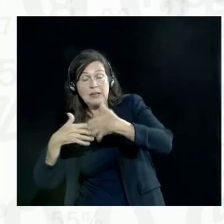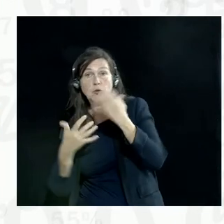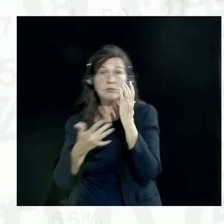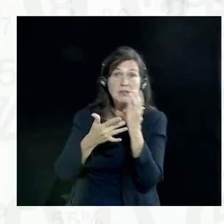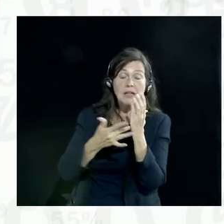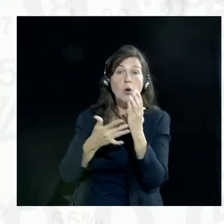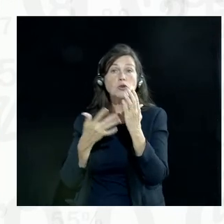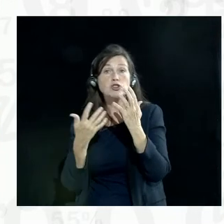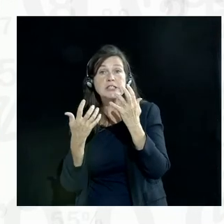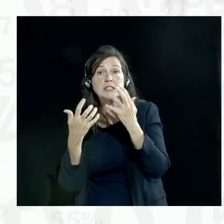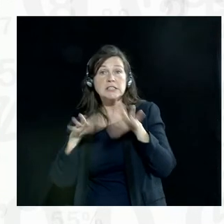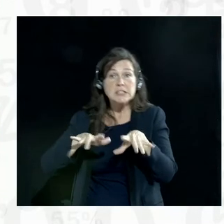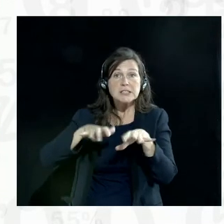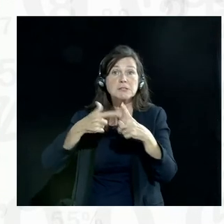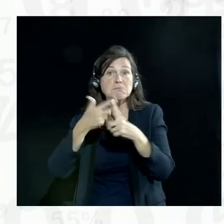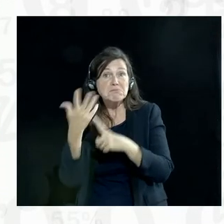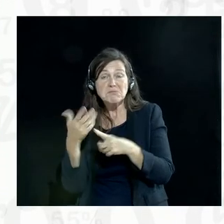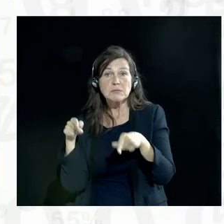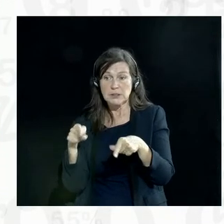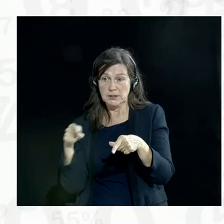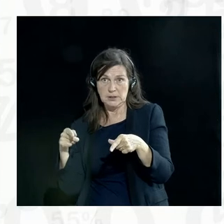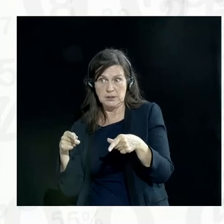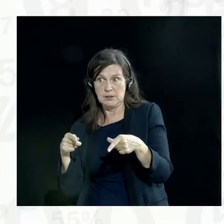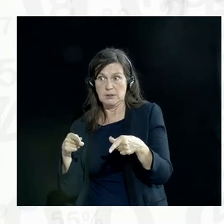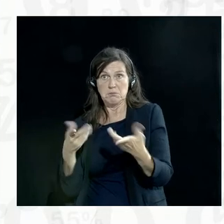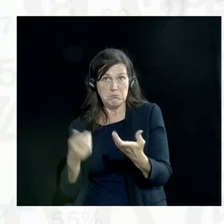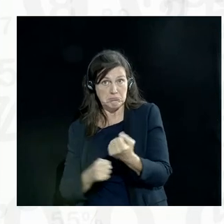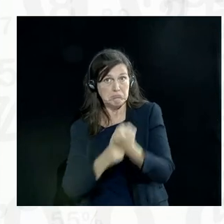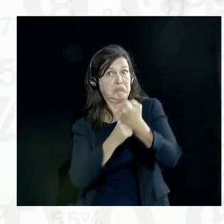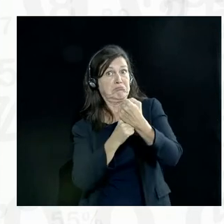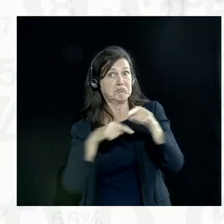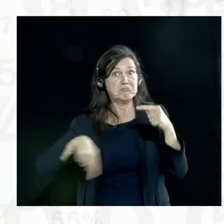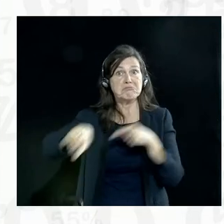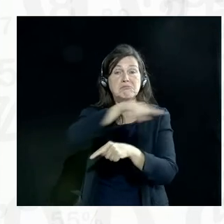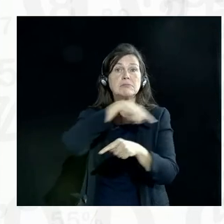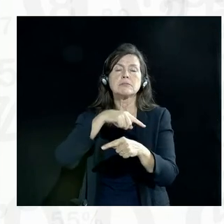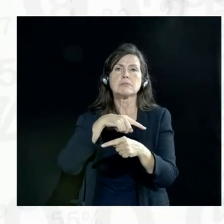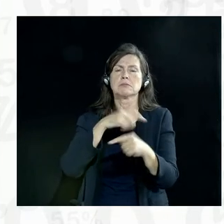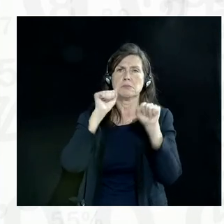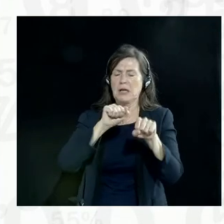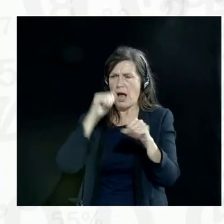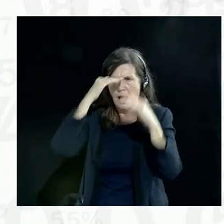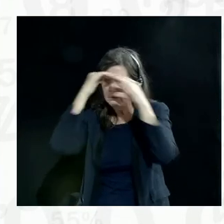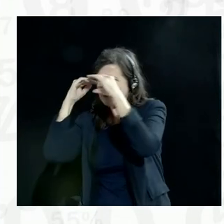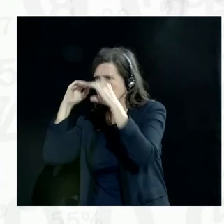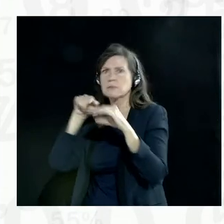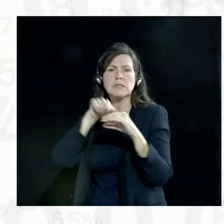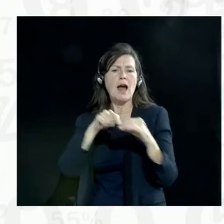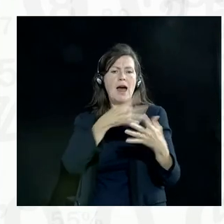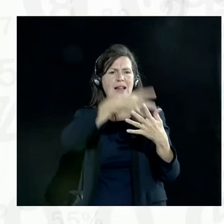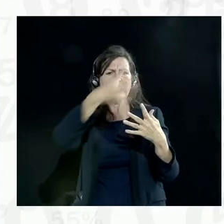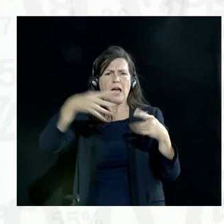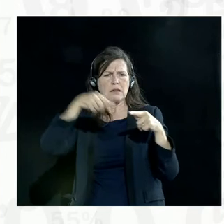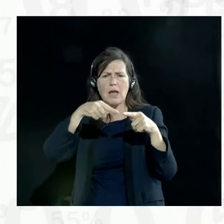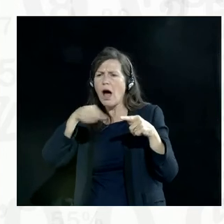now working out in India? Is that a factor there to ensure the provenance and to be able to link the data